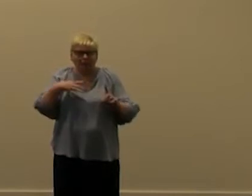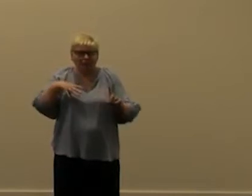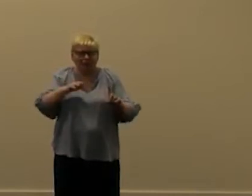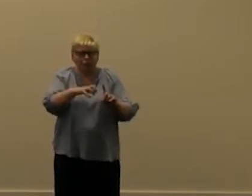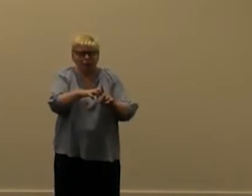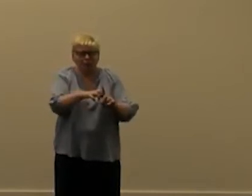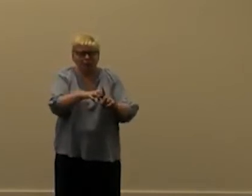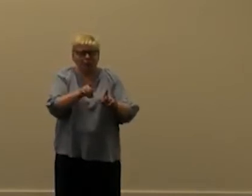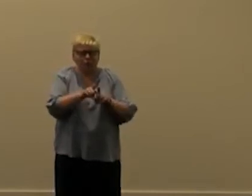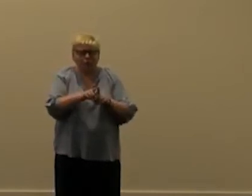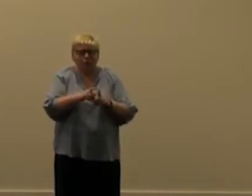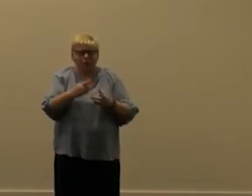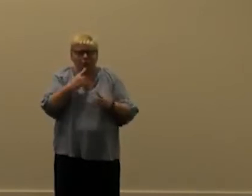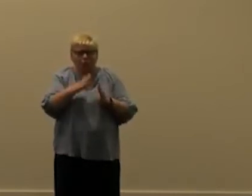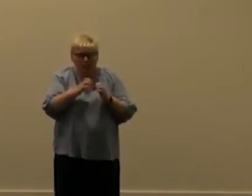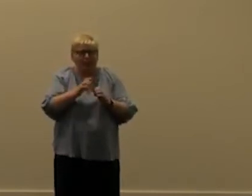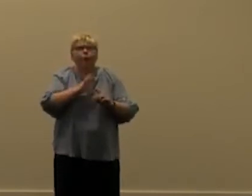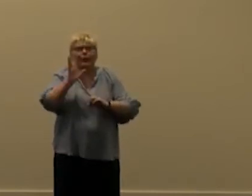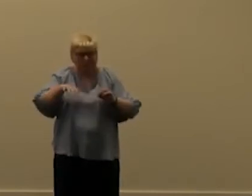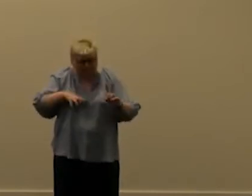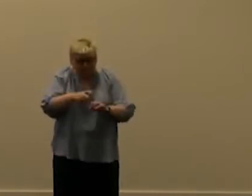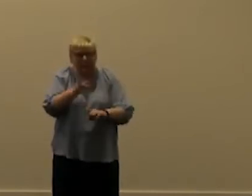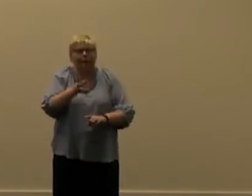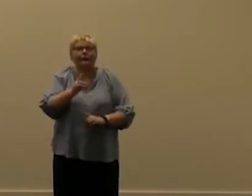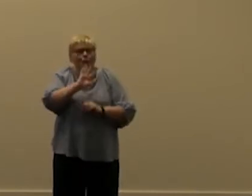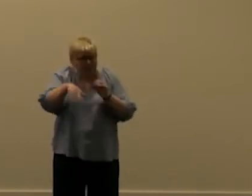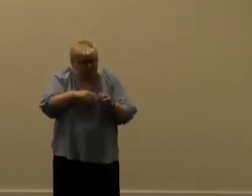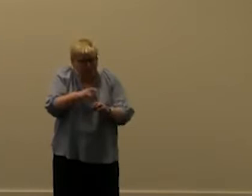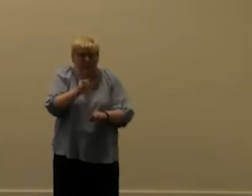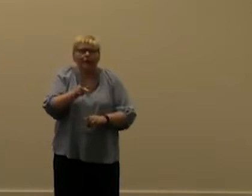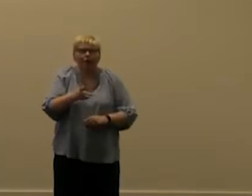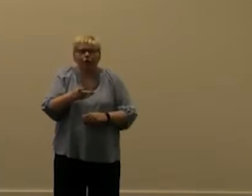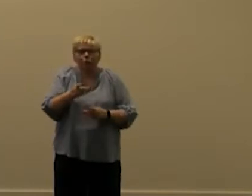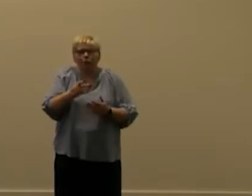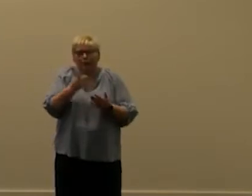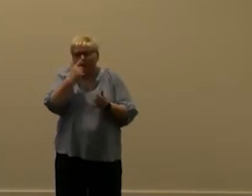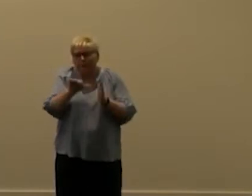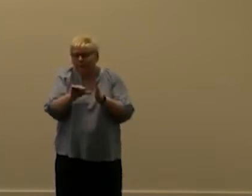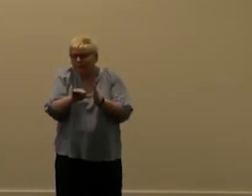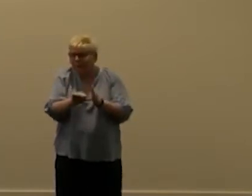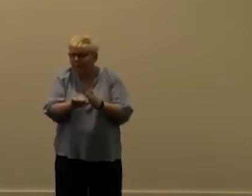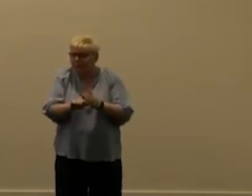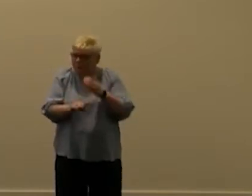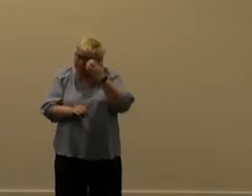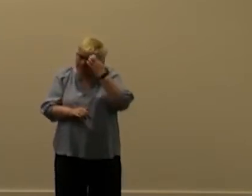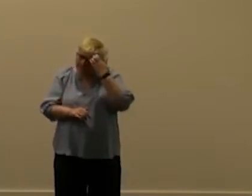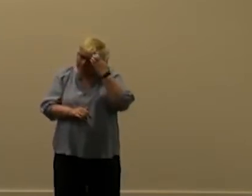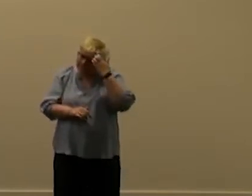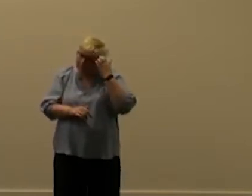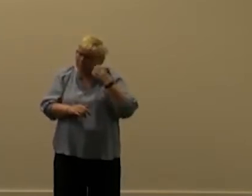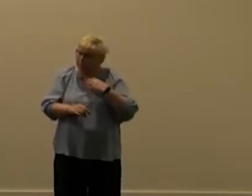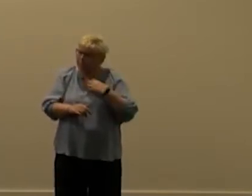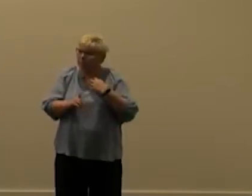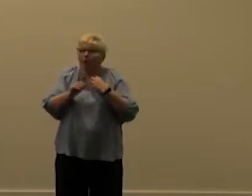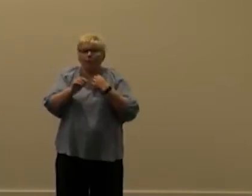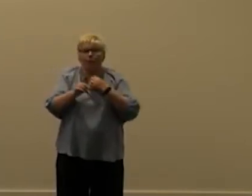say it's like during the nights or weekends and then we catch up again so it's tricky we probably have to add more application api users soon um so it's